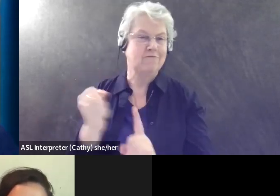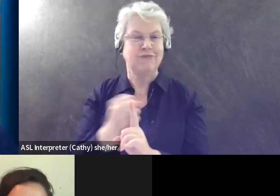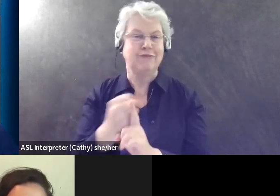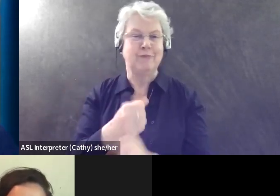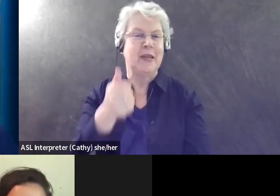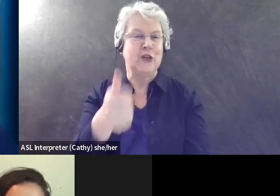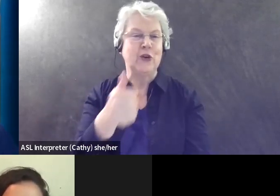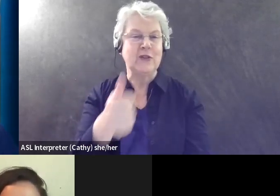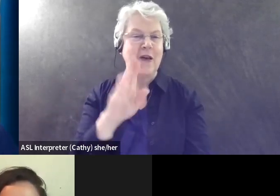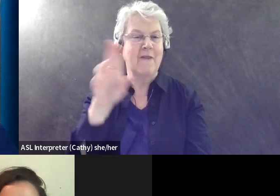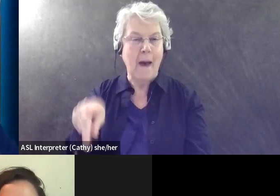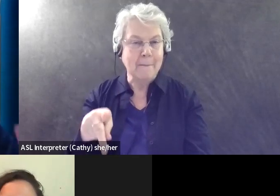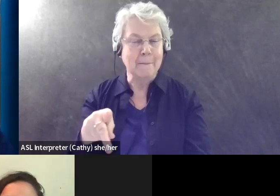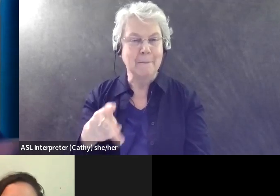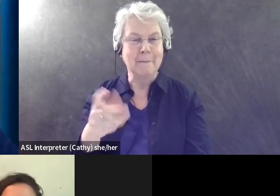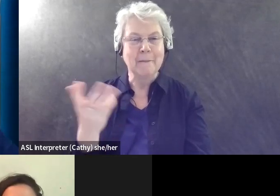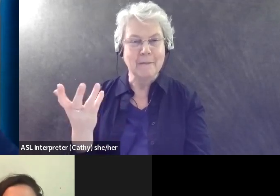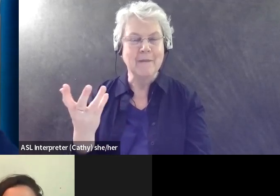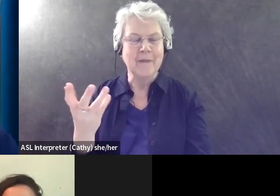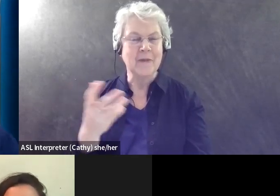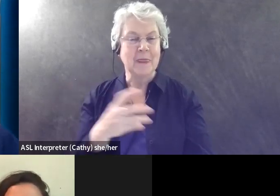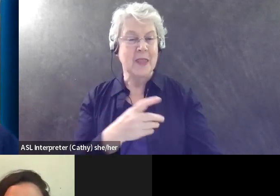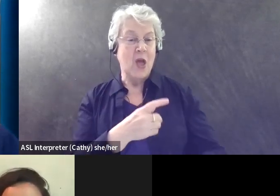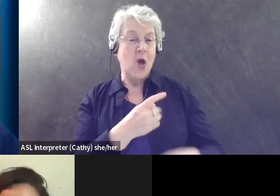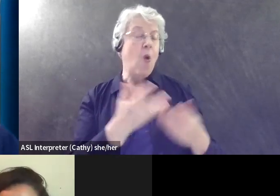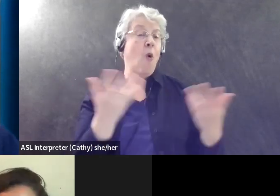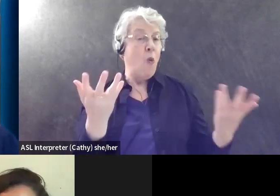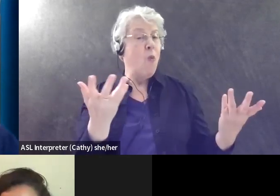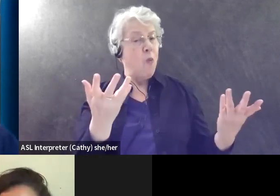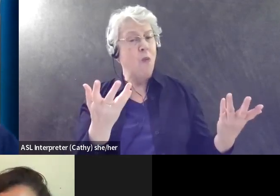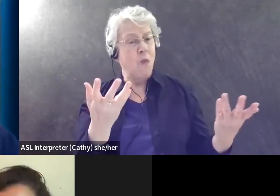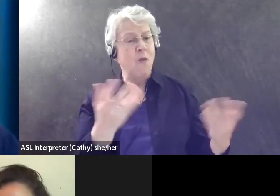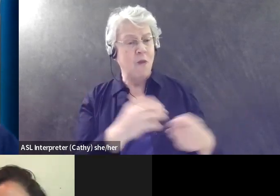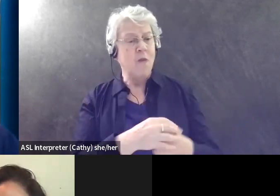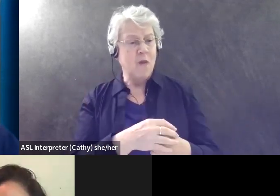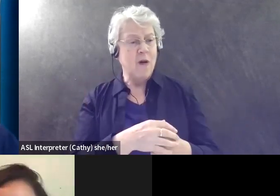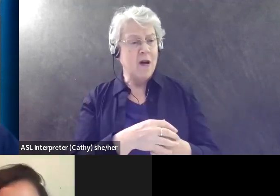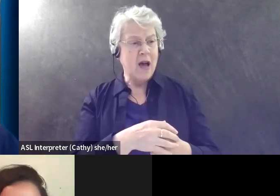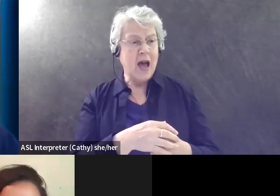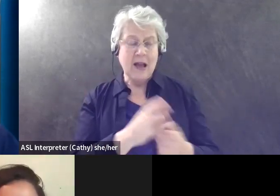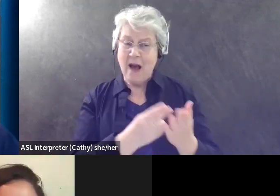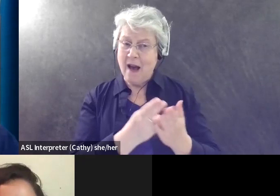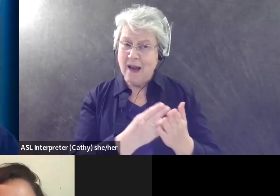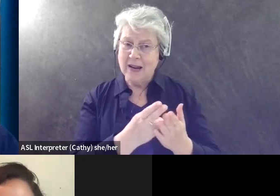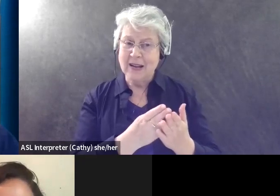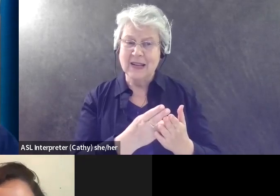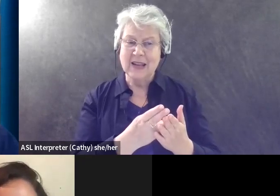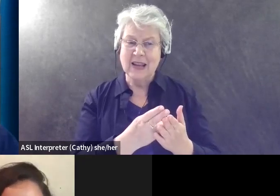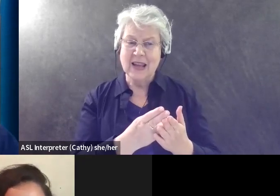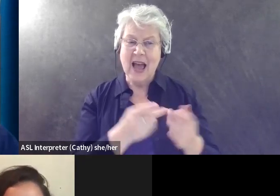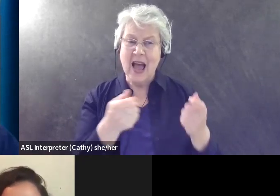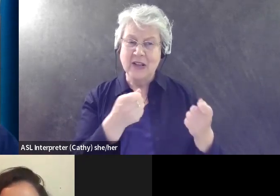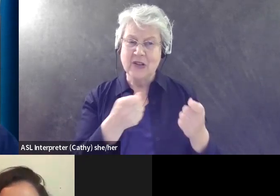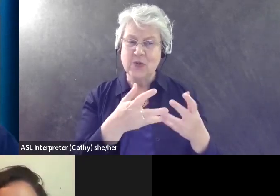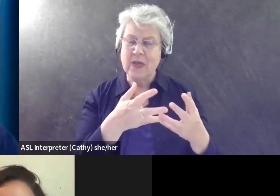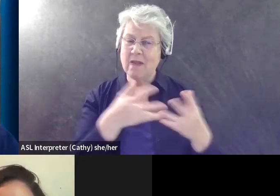good thing. Um, just letting it be what it is. I do, but I have to be honest that I deal with a lot of anger.